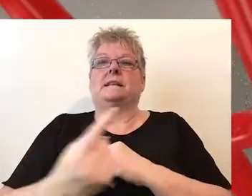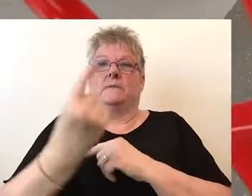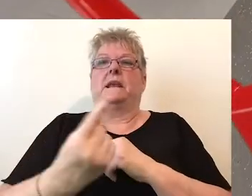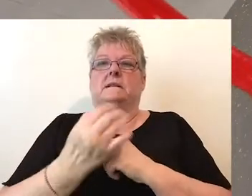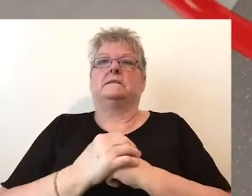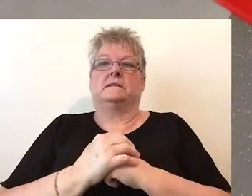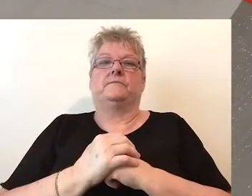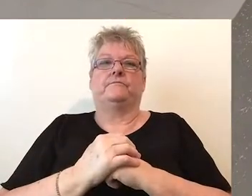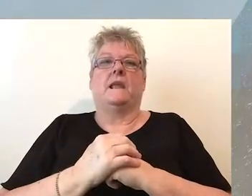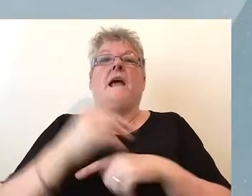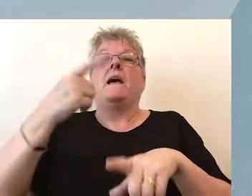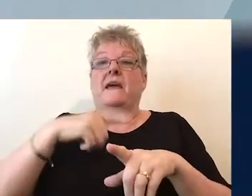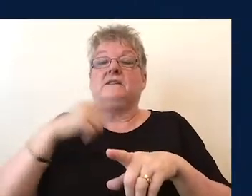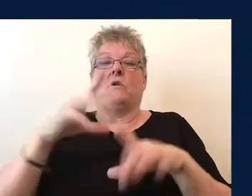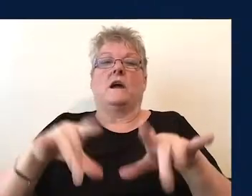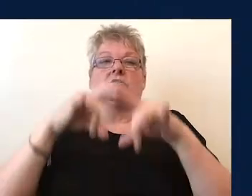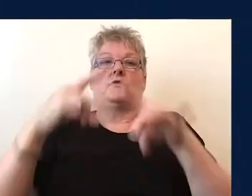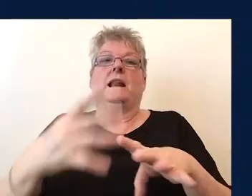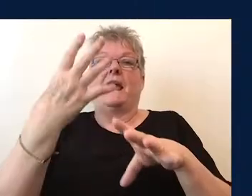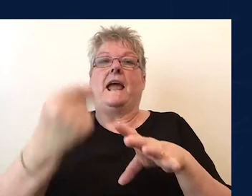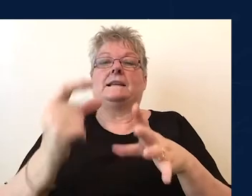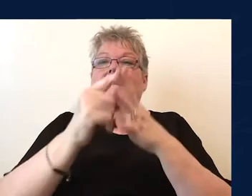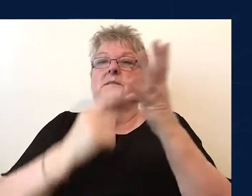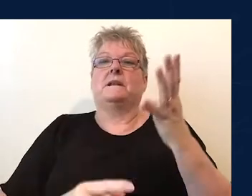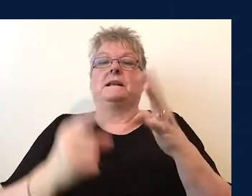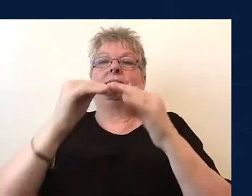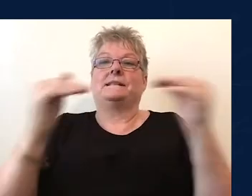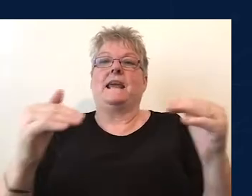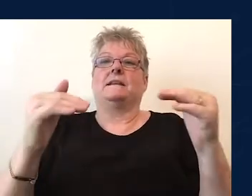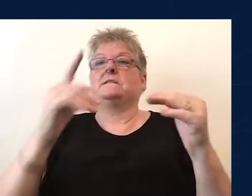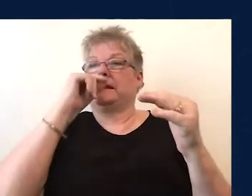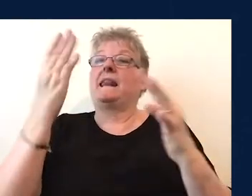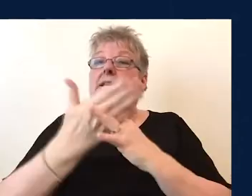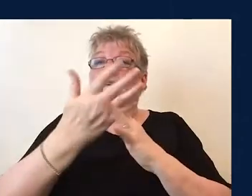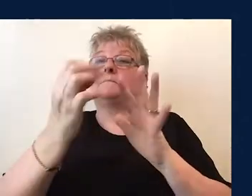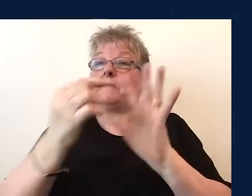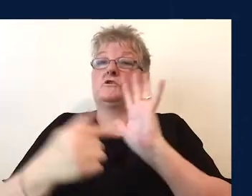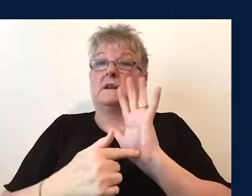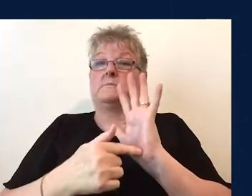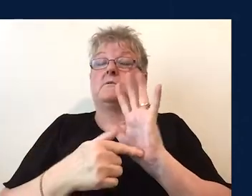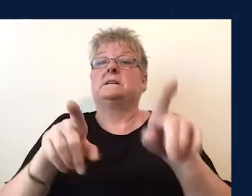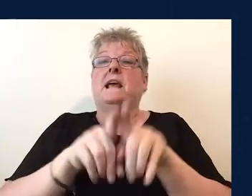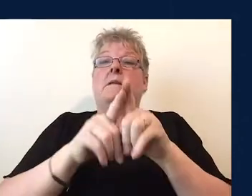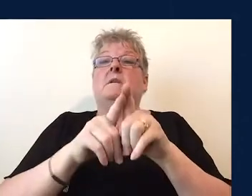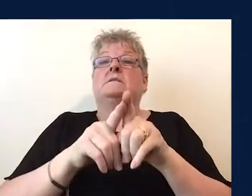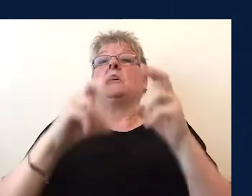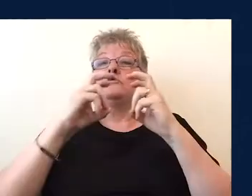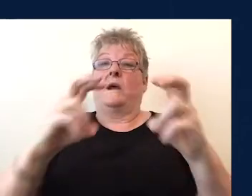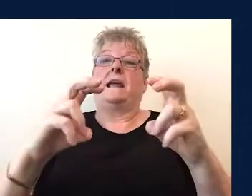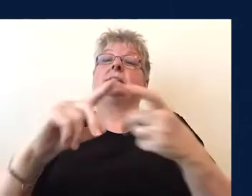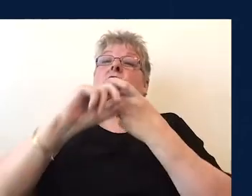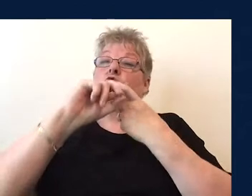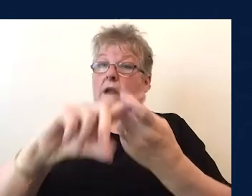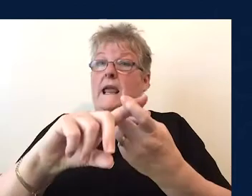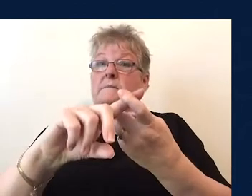independence. That's why Australia has disability standards for accessible public transport including trains,